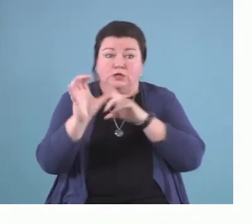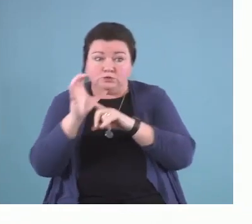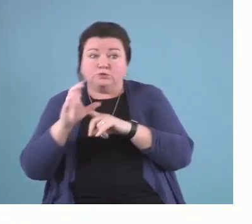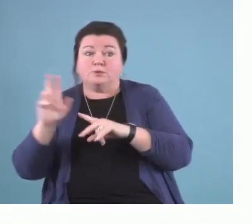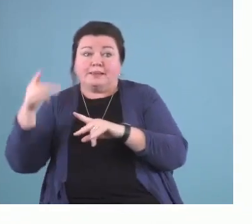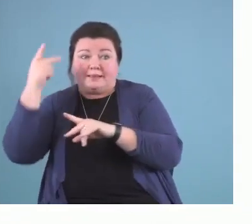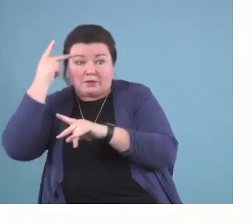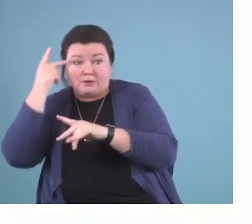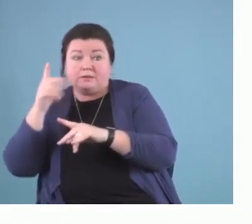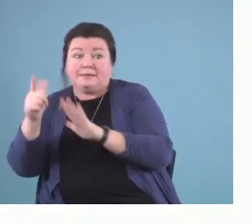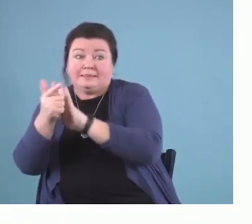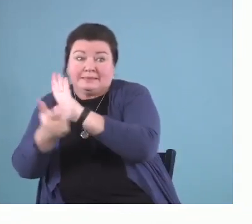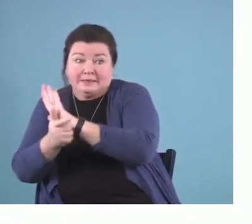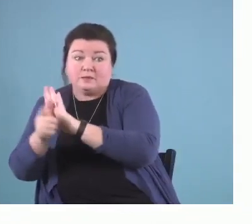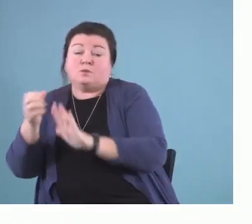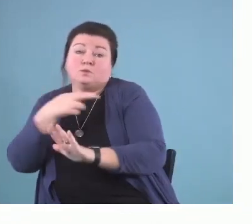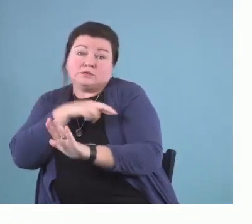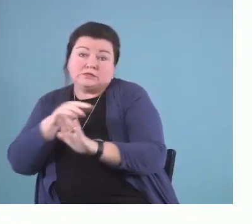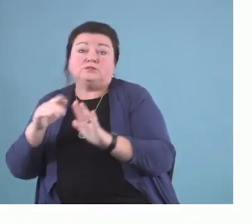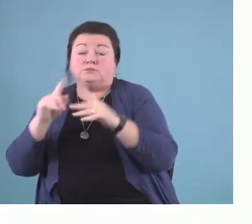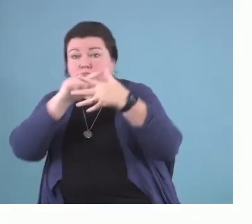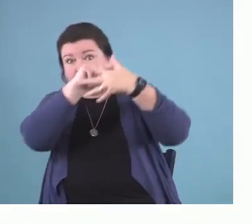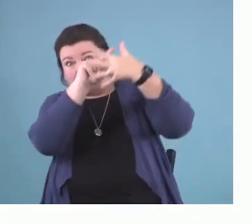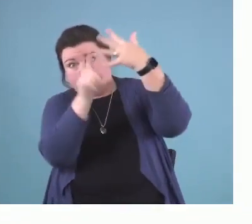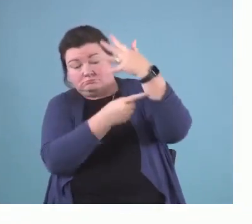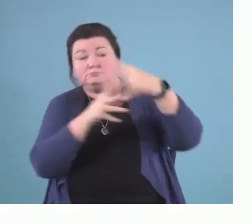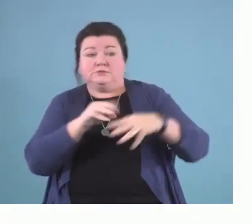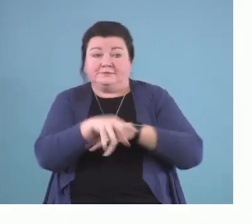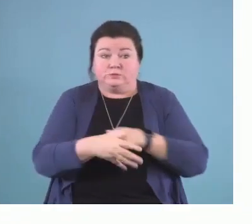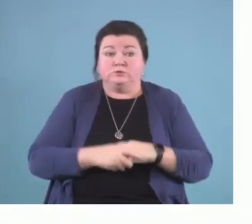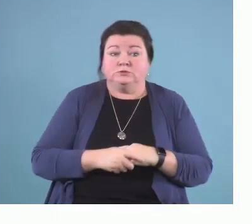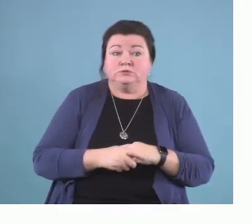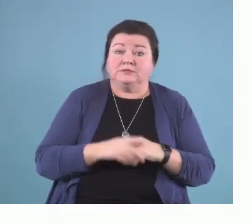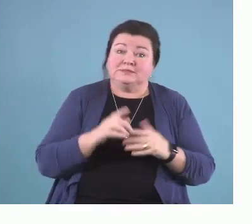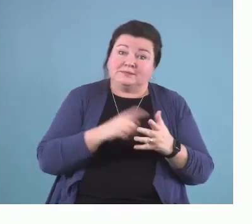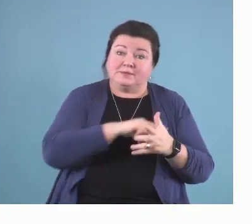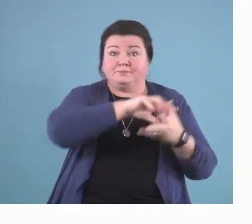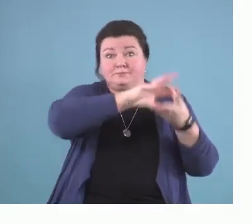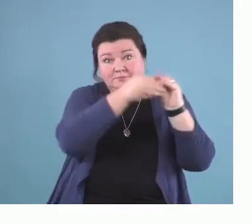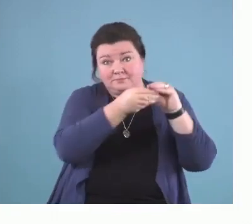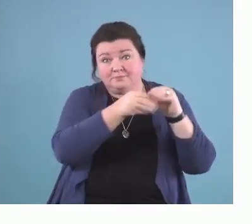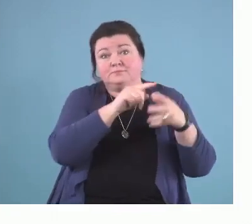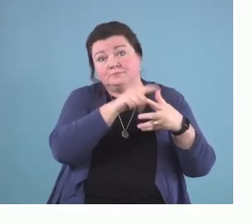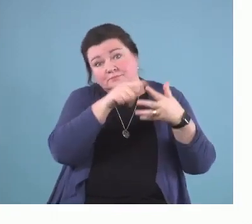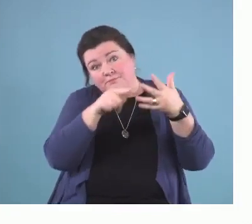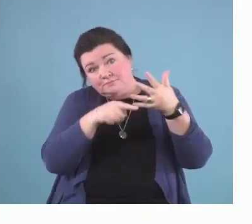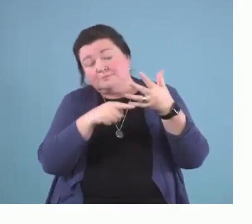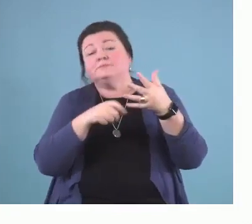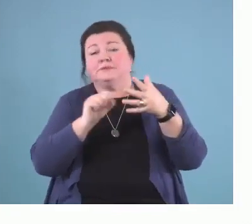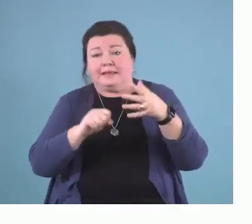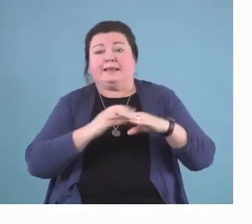legal, or religious level that may limit the achievement of opportunity.